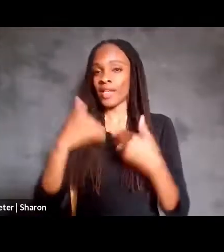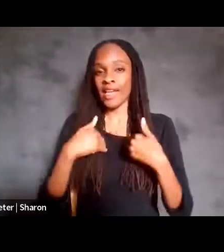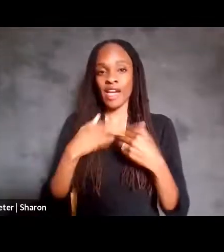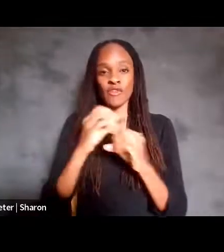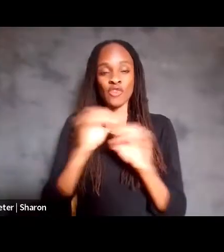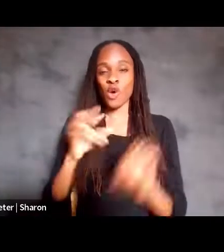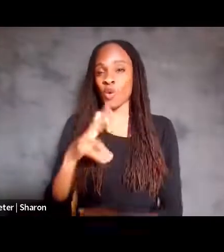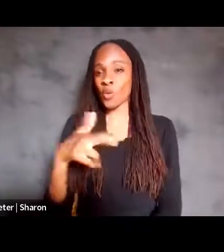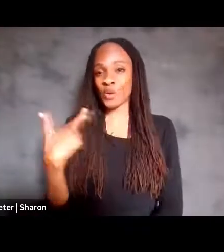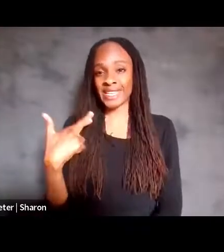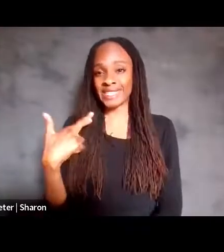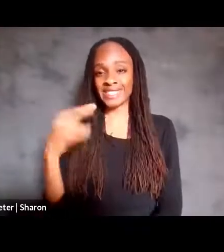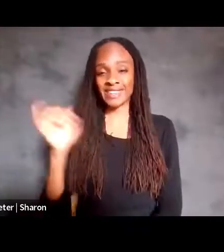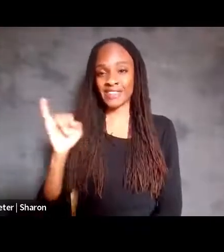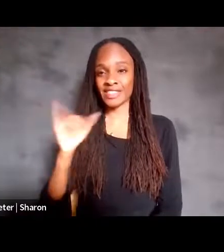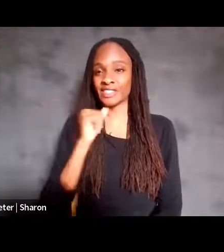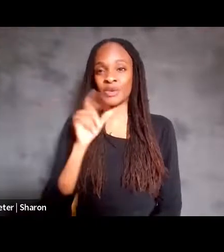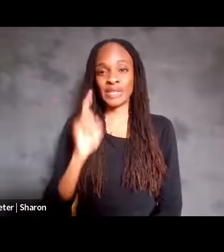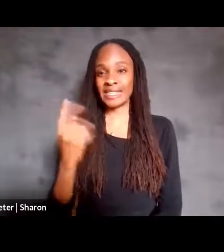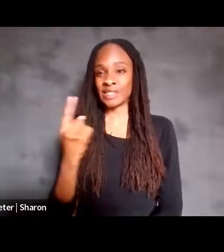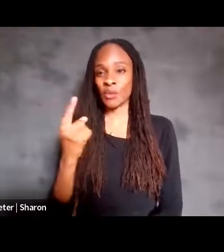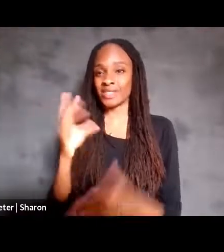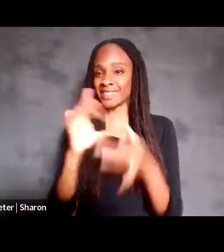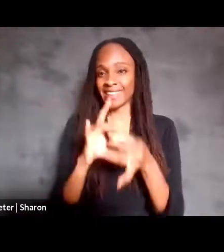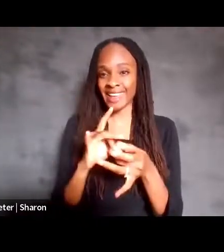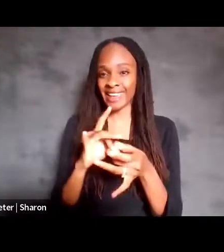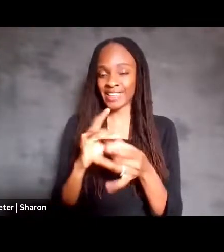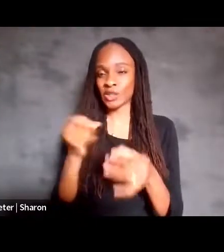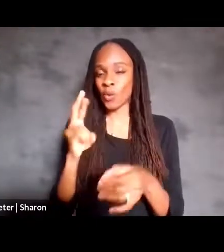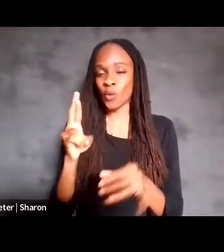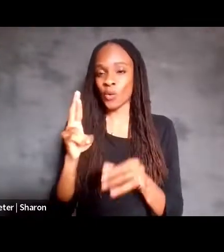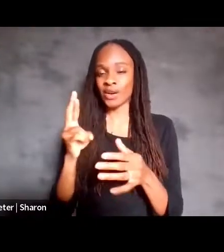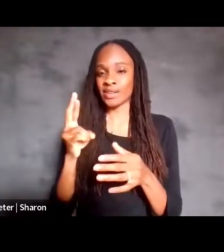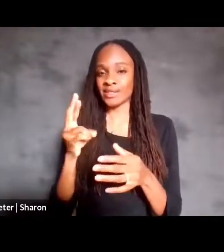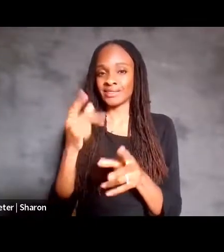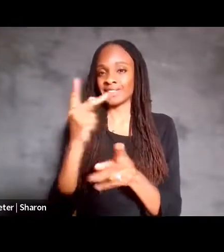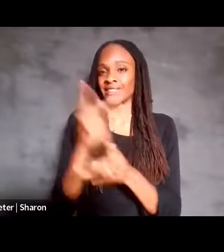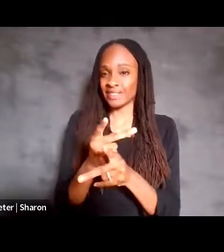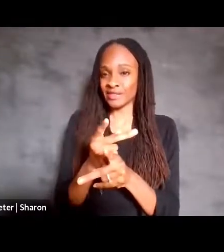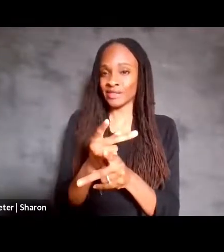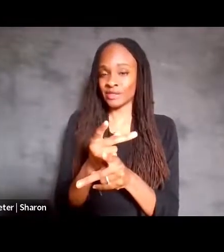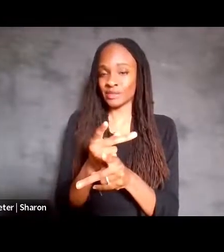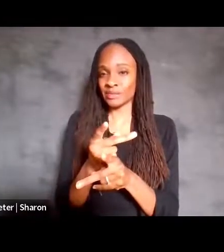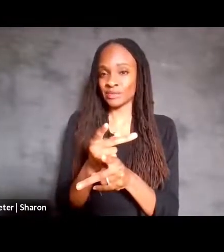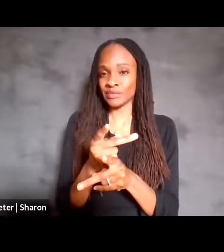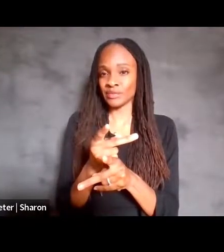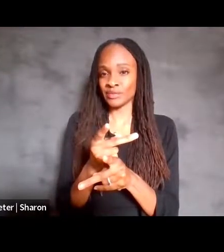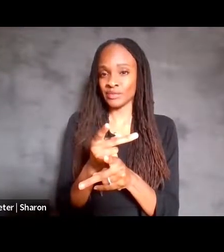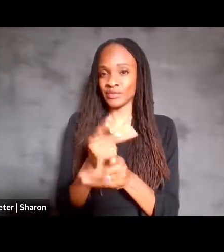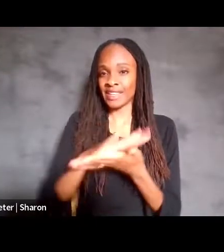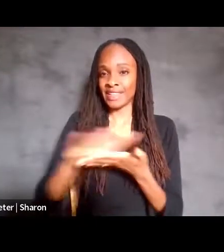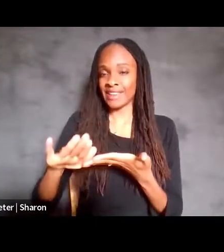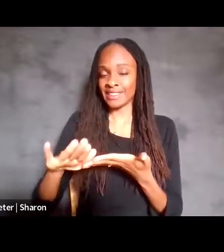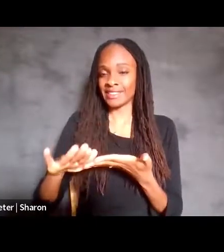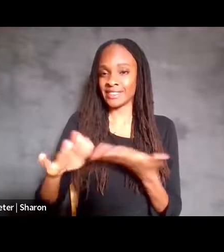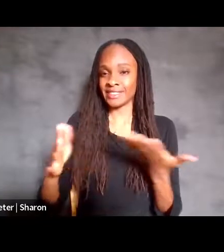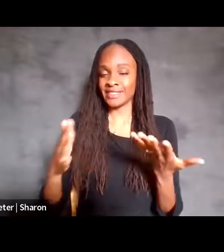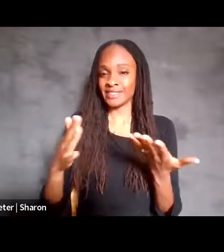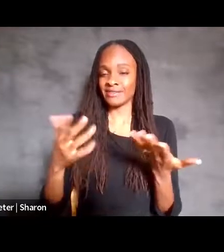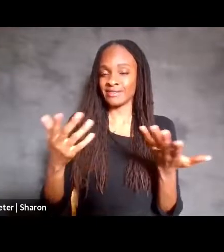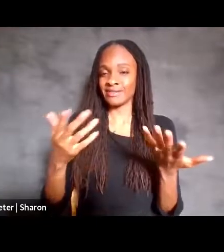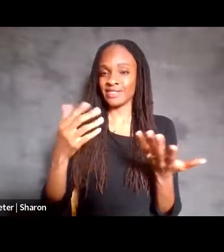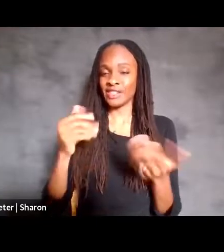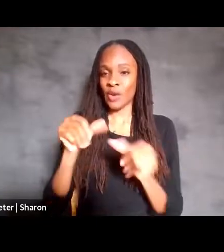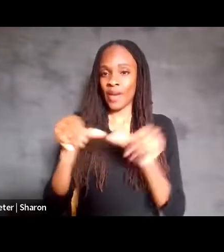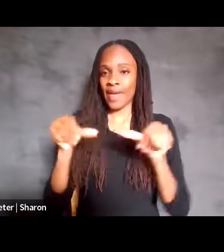infection. You wouldn't need someone to connect or to maintain, you know, a nice clean area around this metal